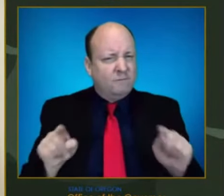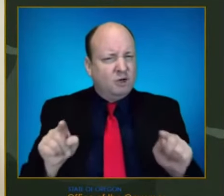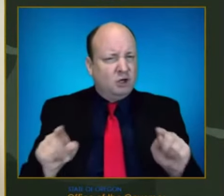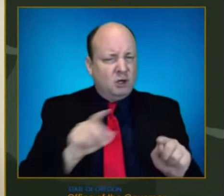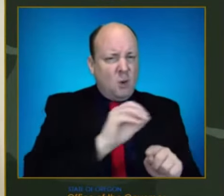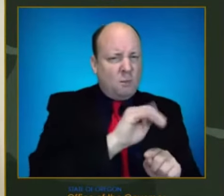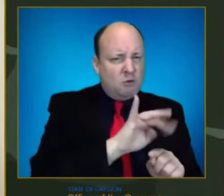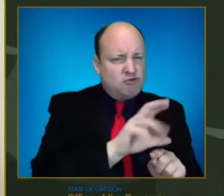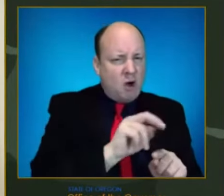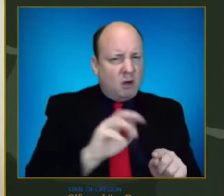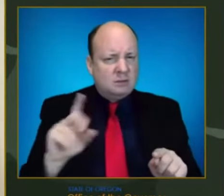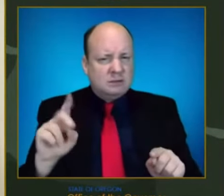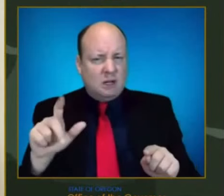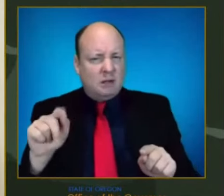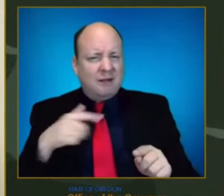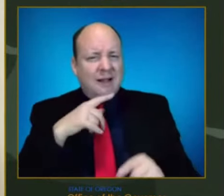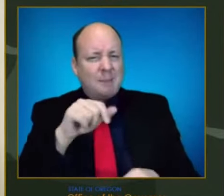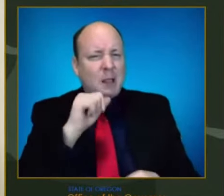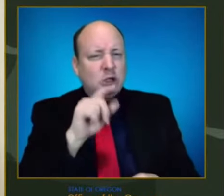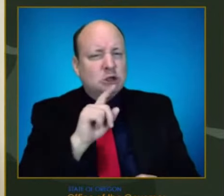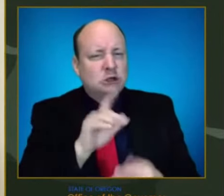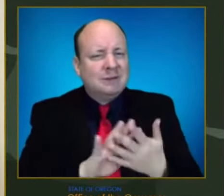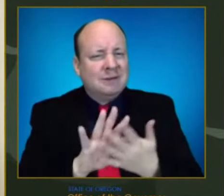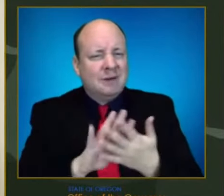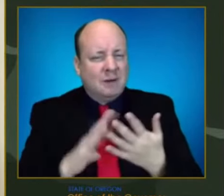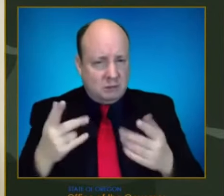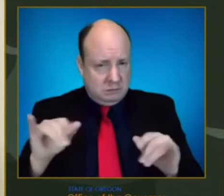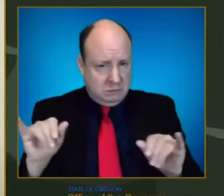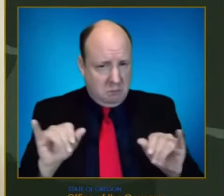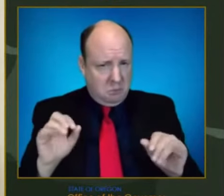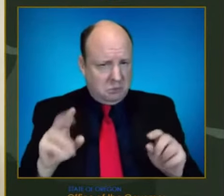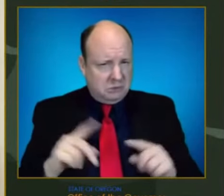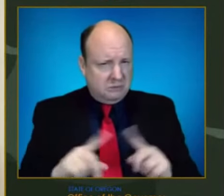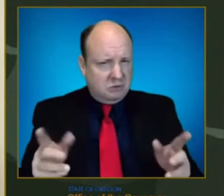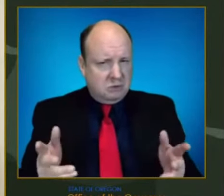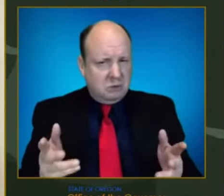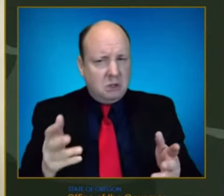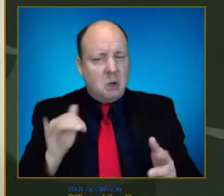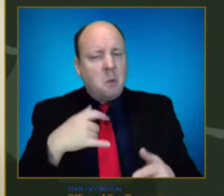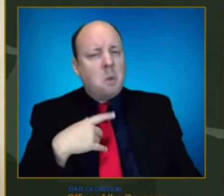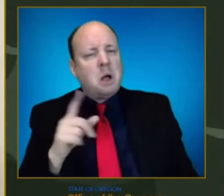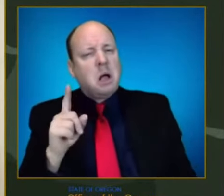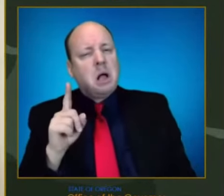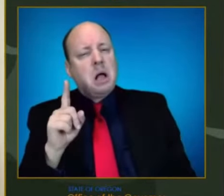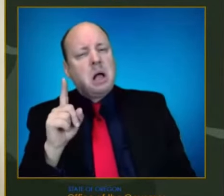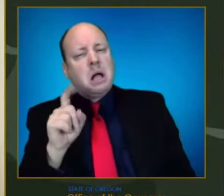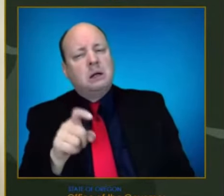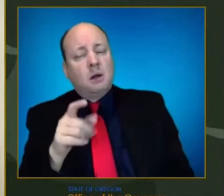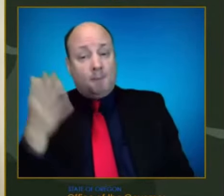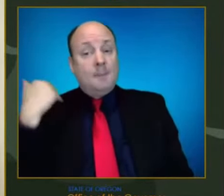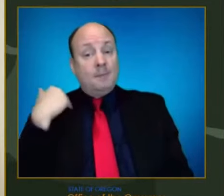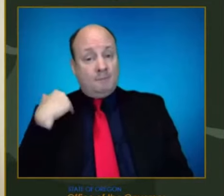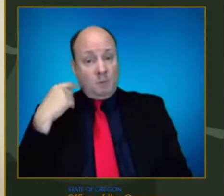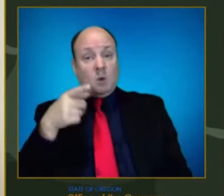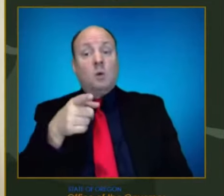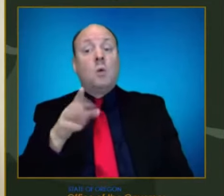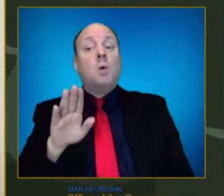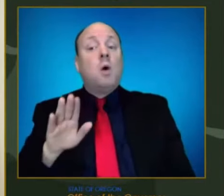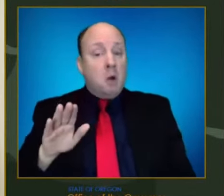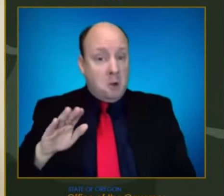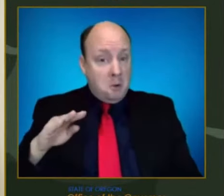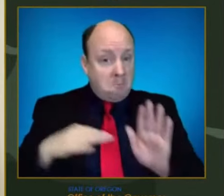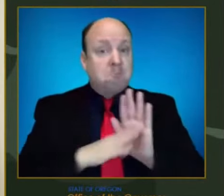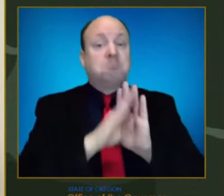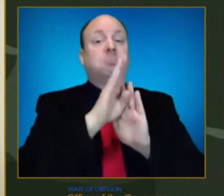adding to Lynn's question. In previous surges, Governor, we've, you know, you have, you know,